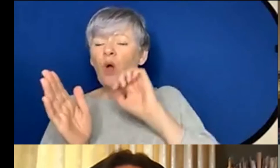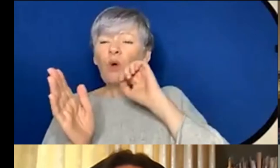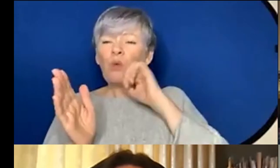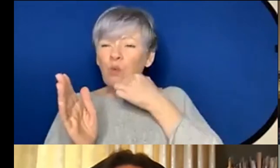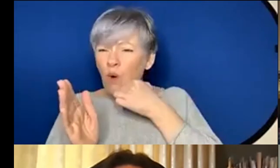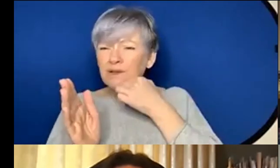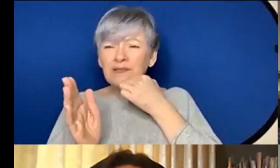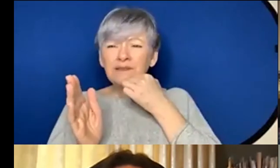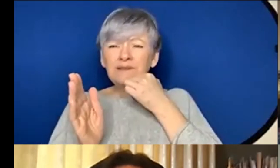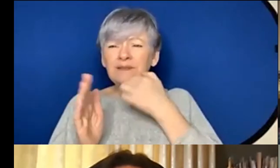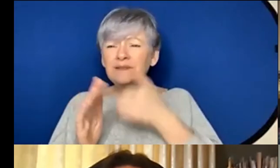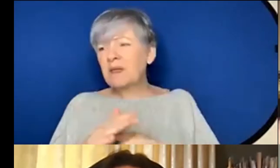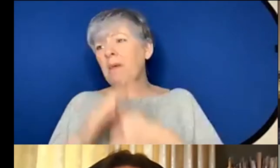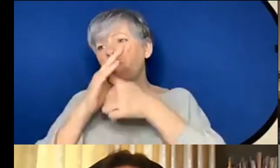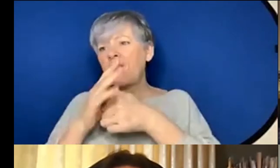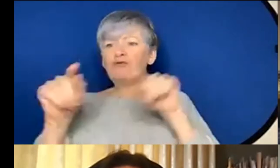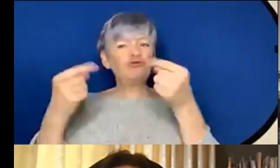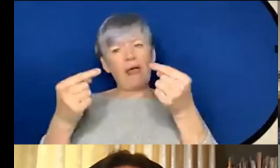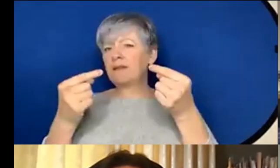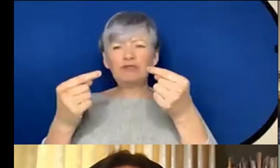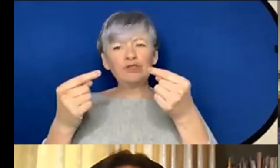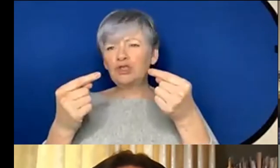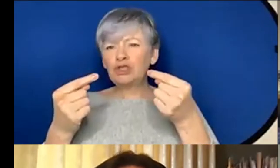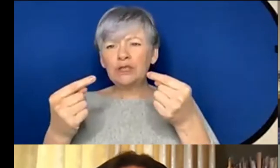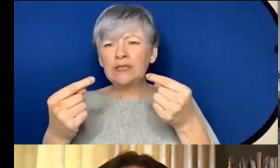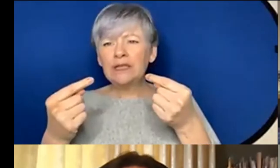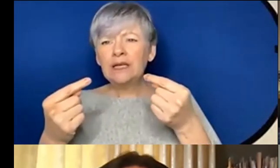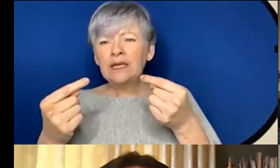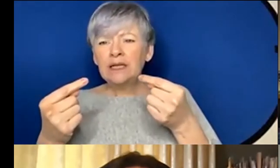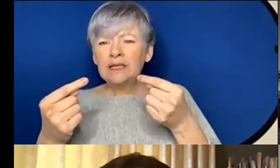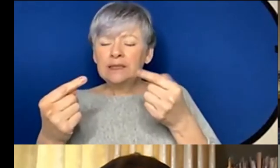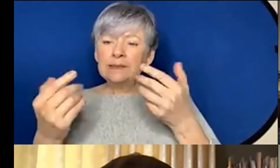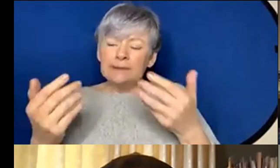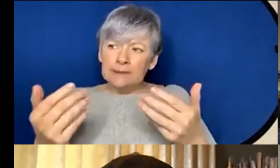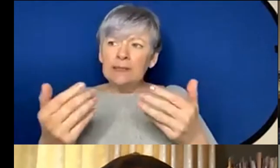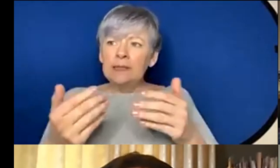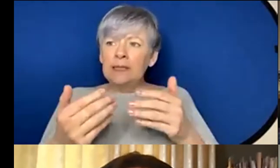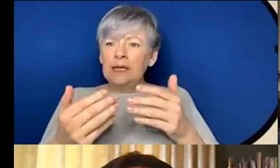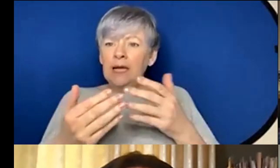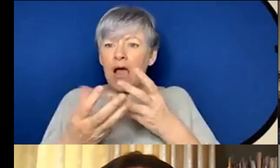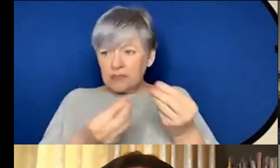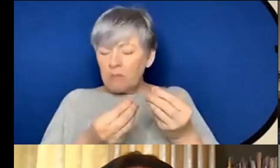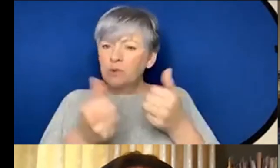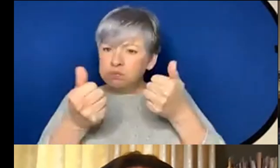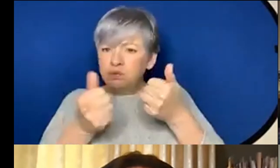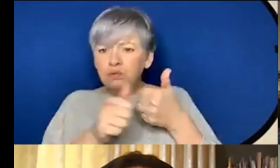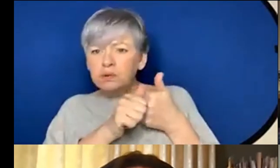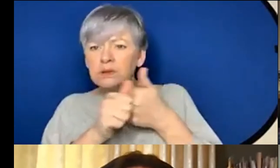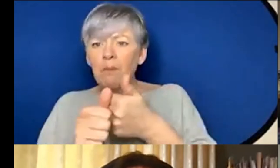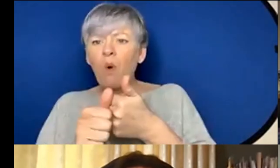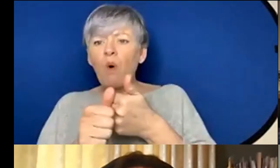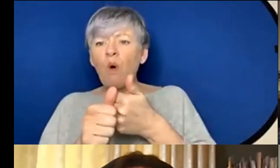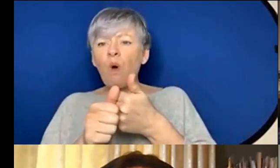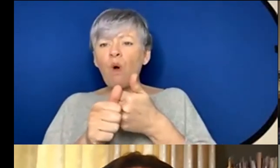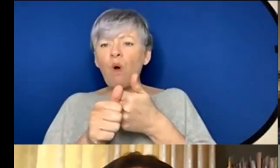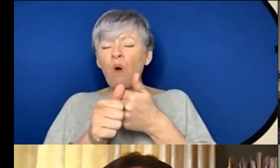main challenge I mean I'm just a little bit of technology and I mean had some like good support and like some